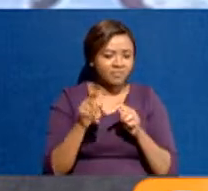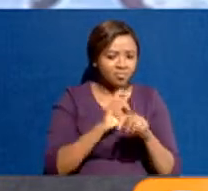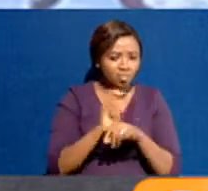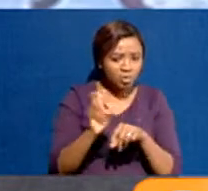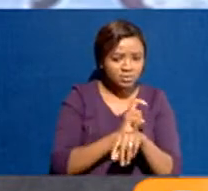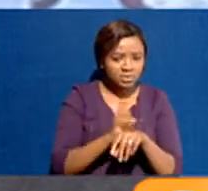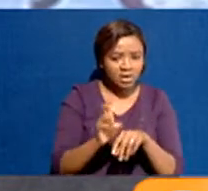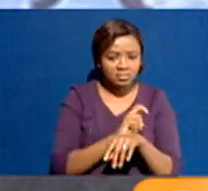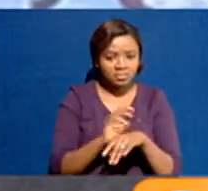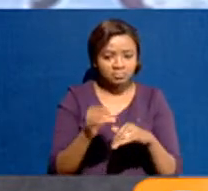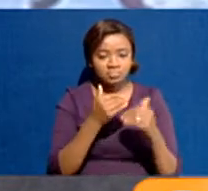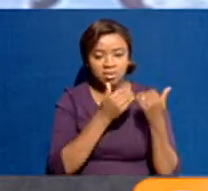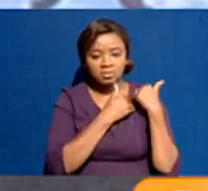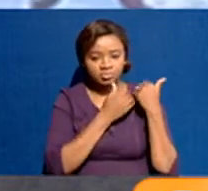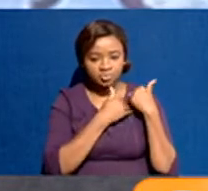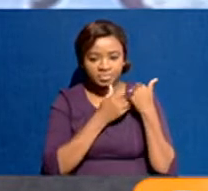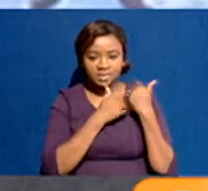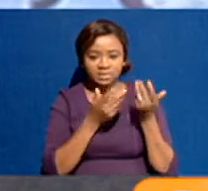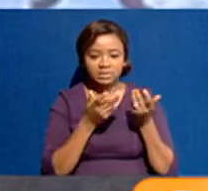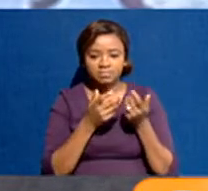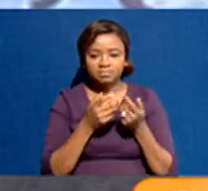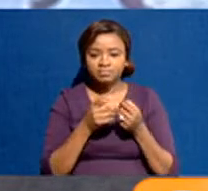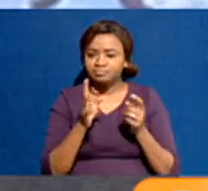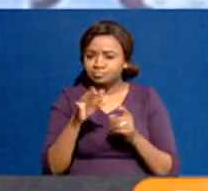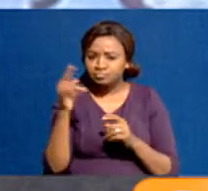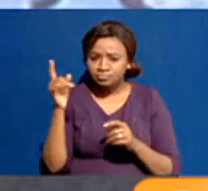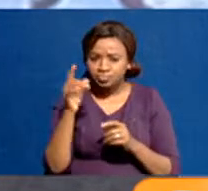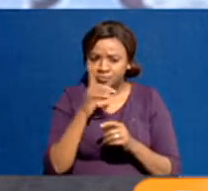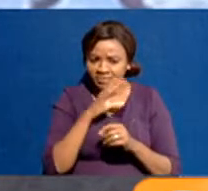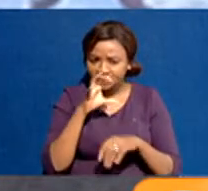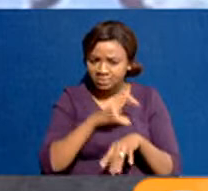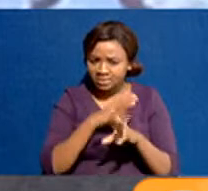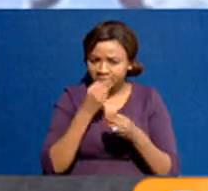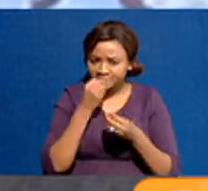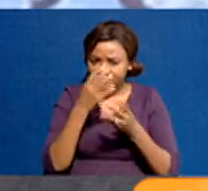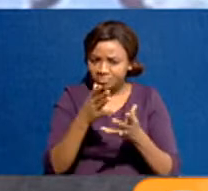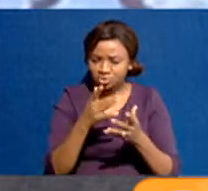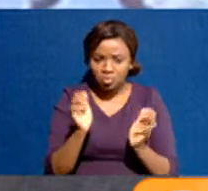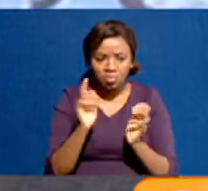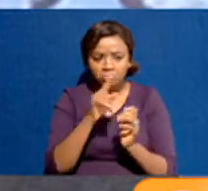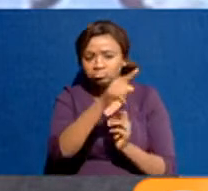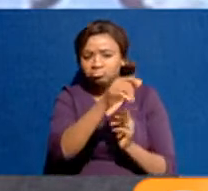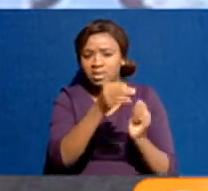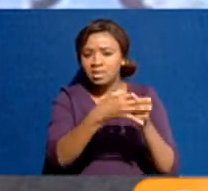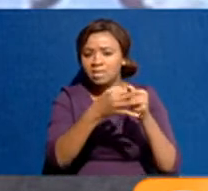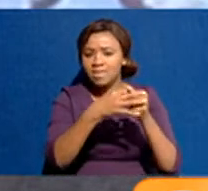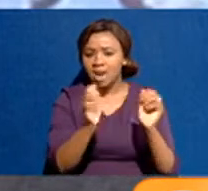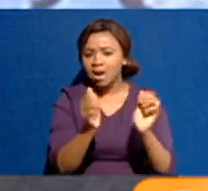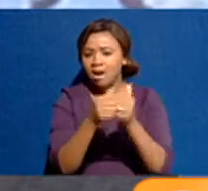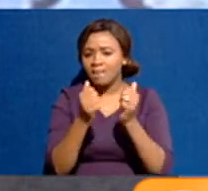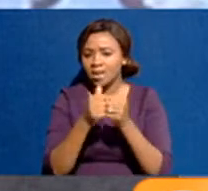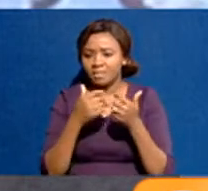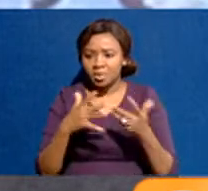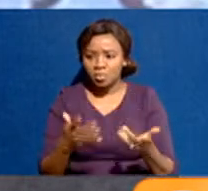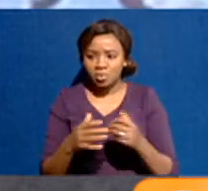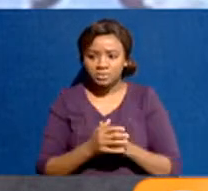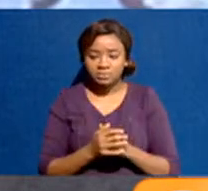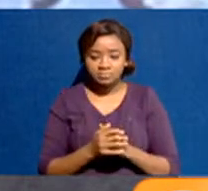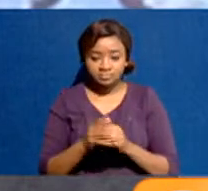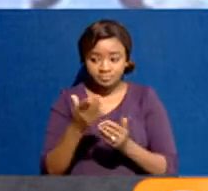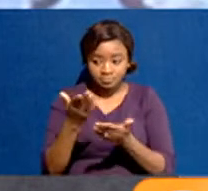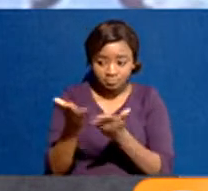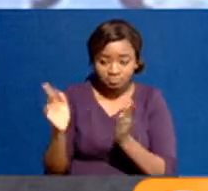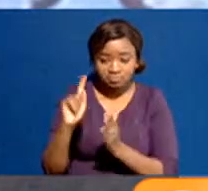disturbing reports from Kibra. I don't know if you've gotten any accurate information on what's happening there. And of course, many Canadians are asking for interventions